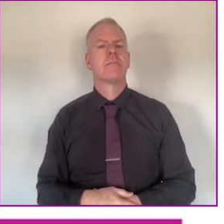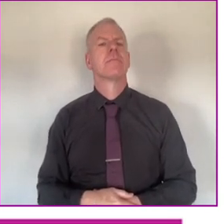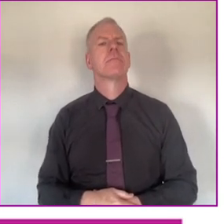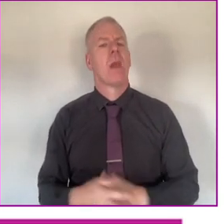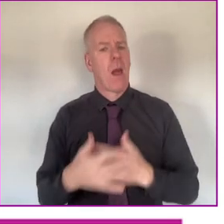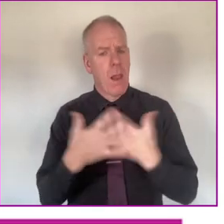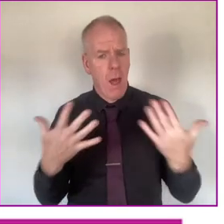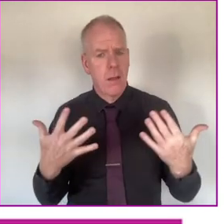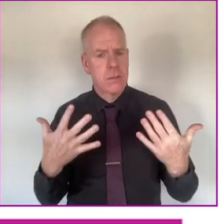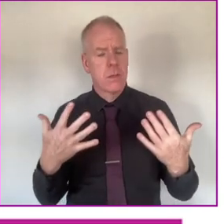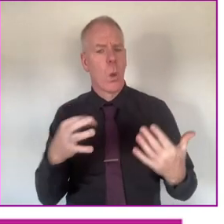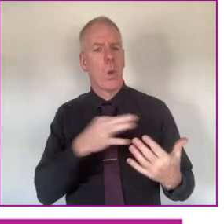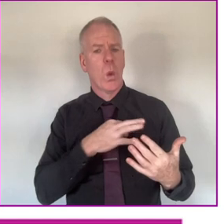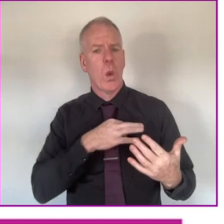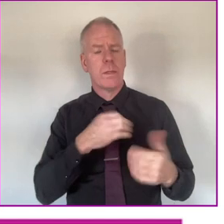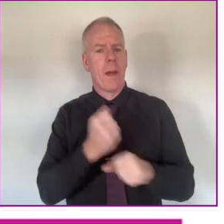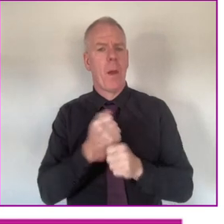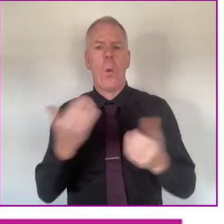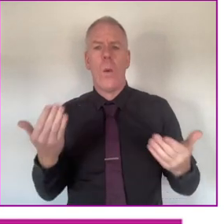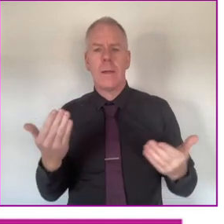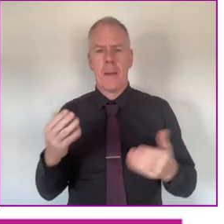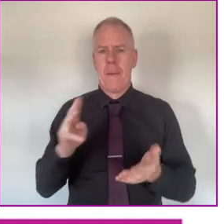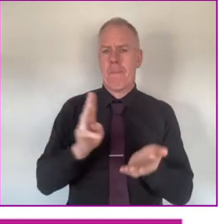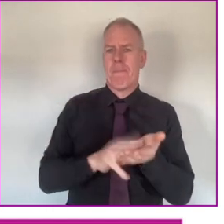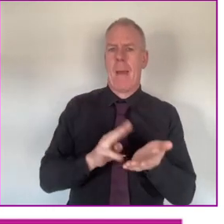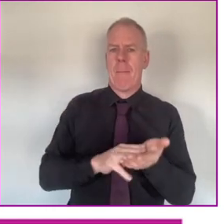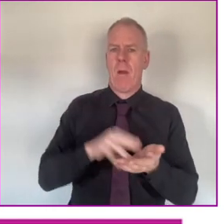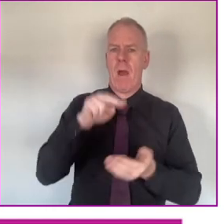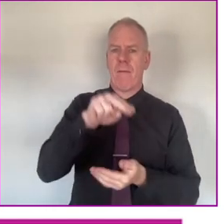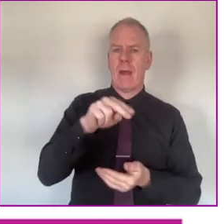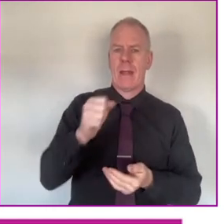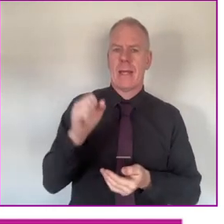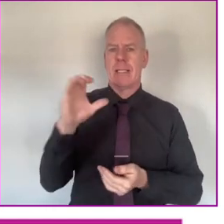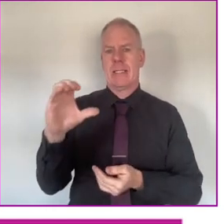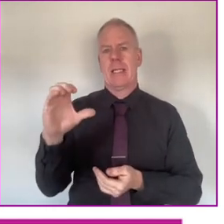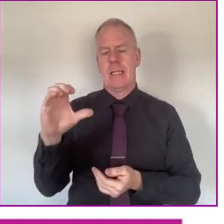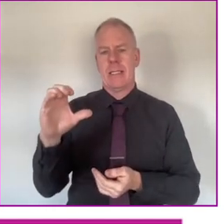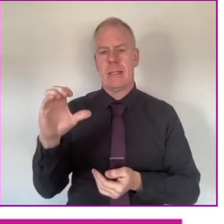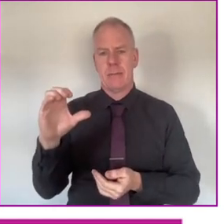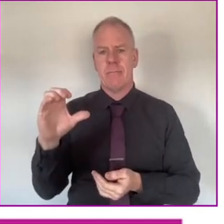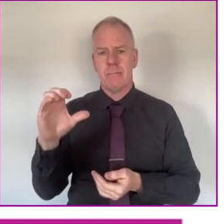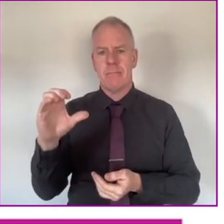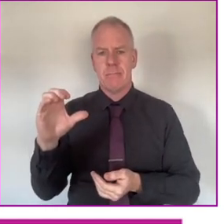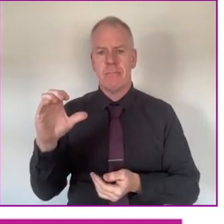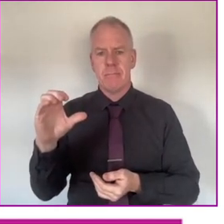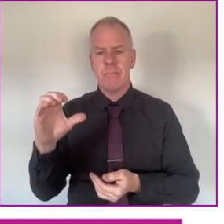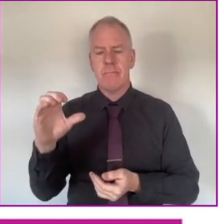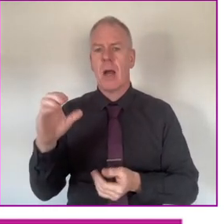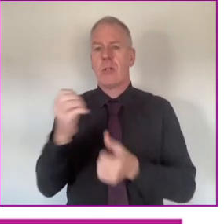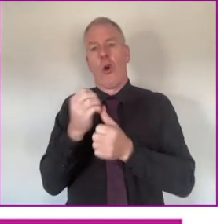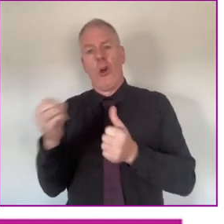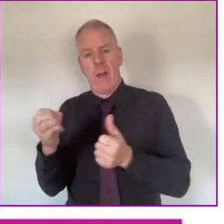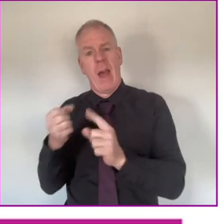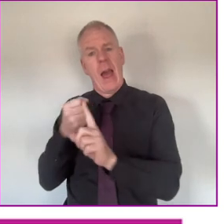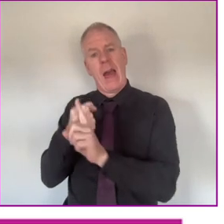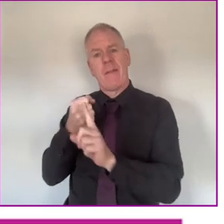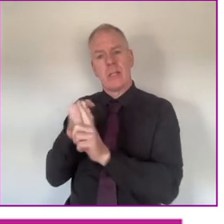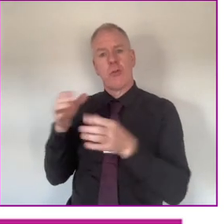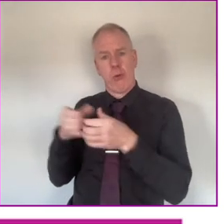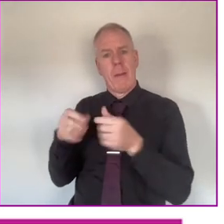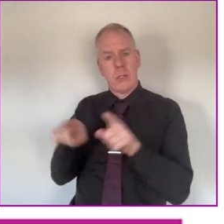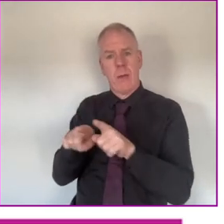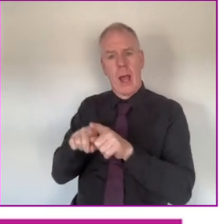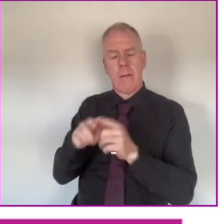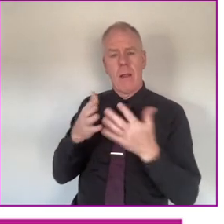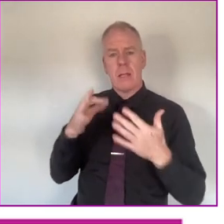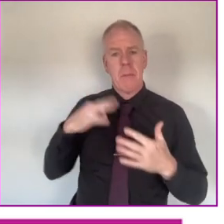There are many good things about being a member of the NSE and other advocacy groups.